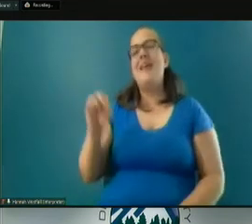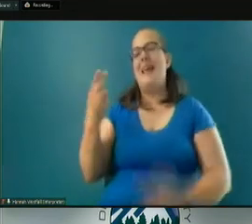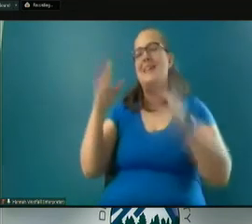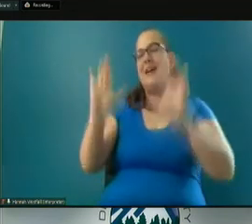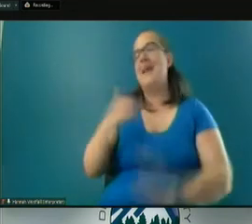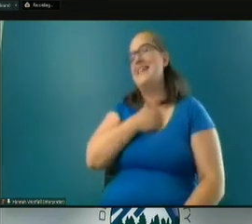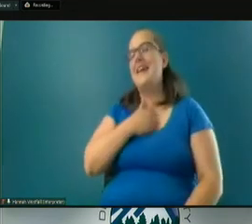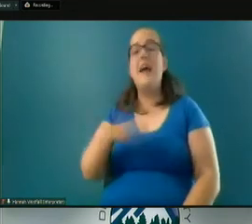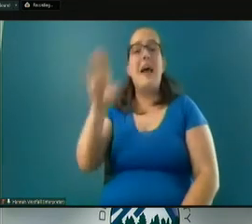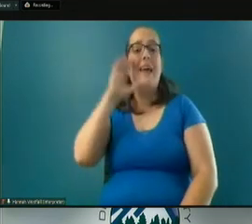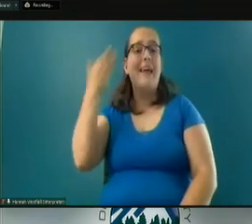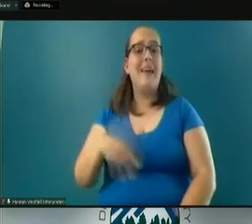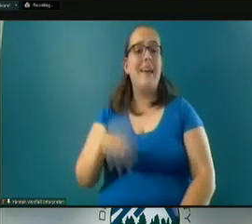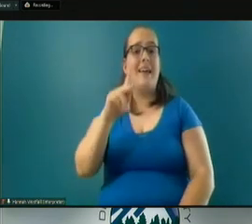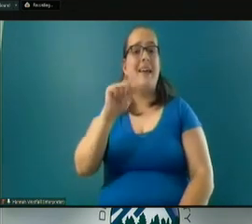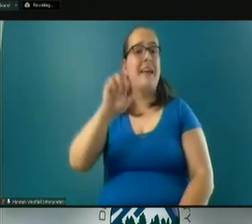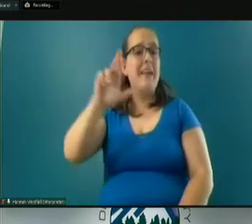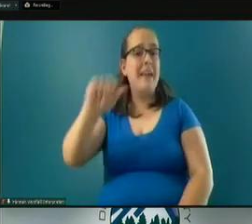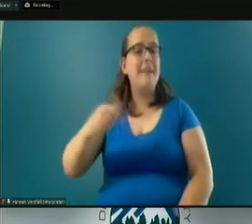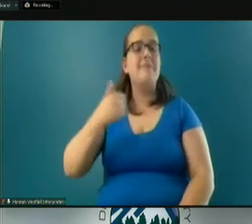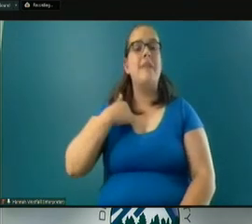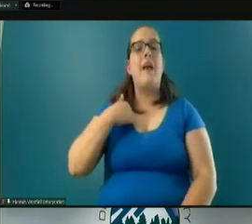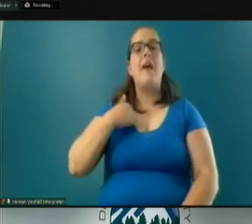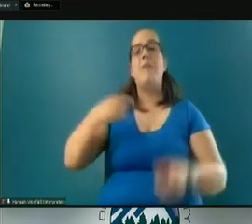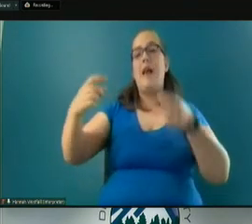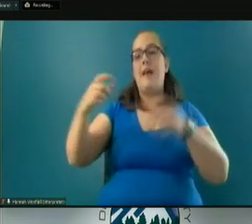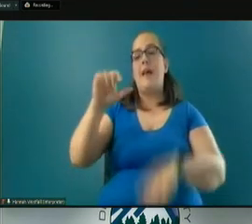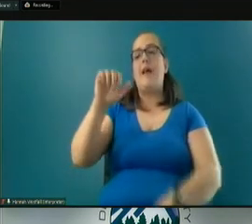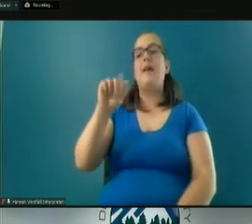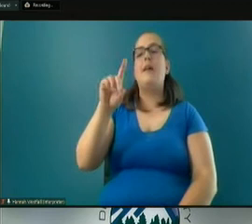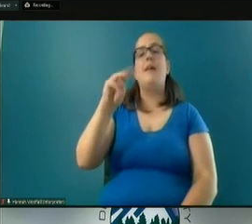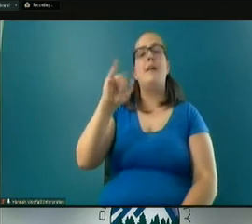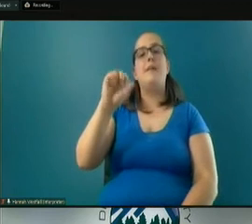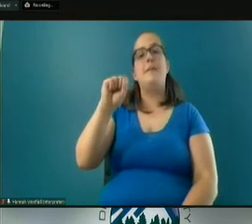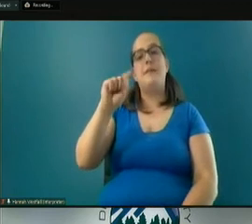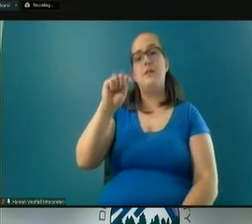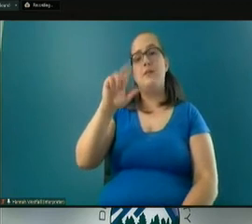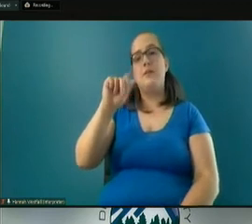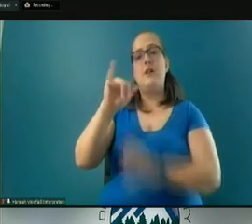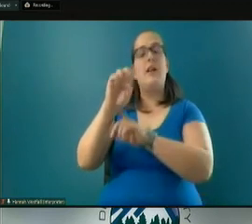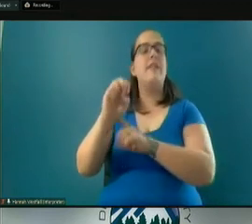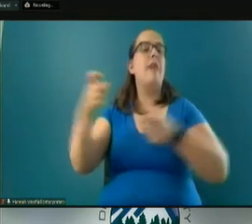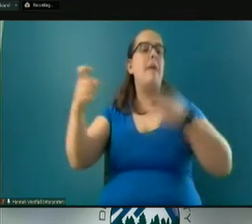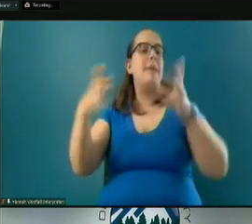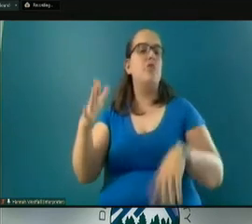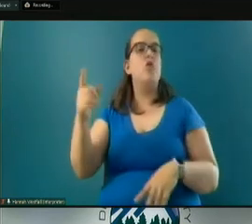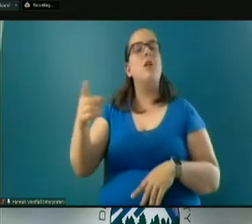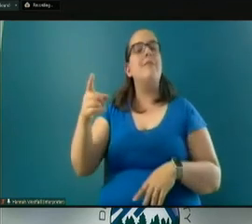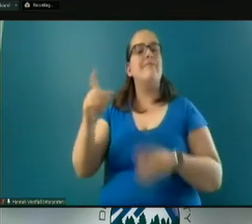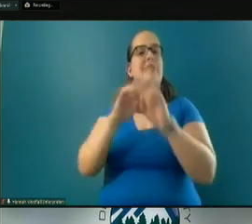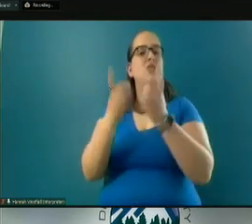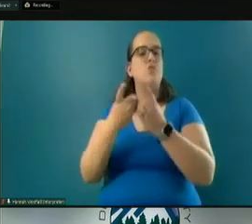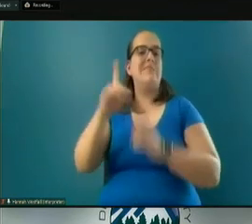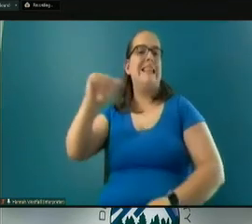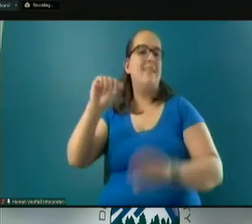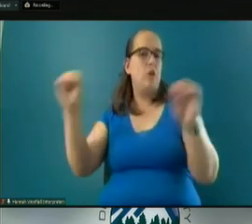Oh, great. Sorry. Hi, my name is Cara, and I am the Administrative Manager at the District Attorney's Office. And I have an anonymously submitted